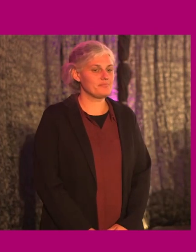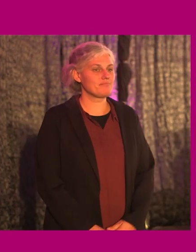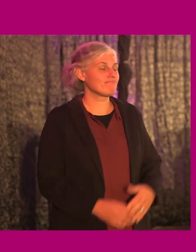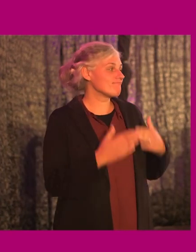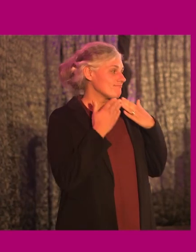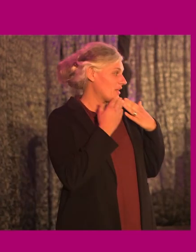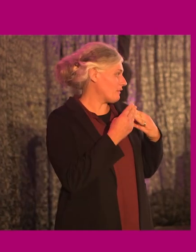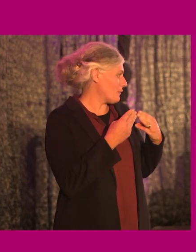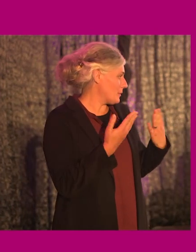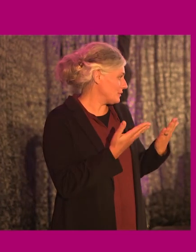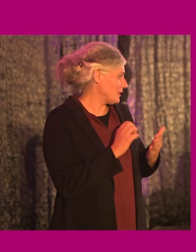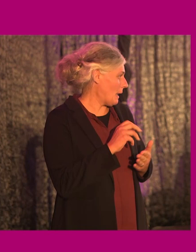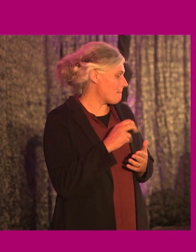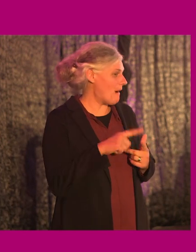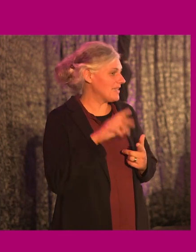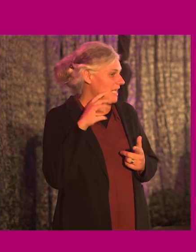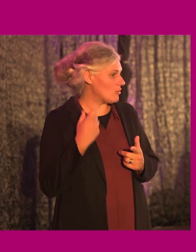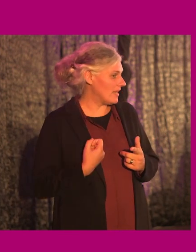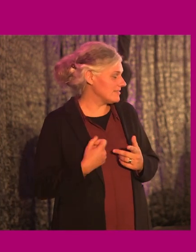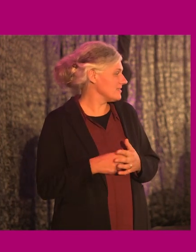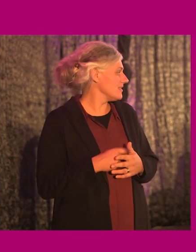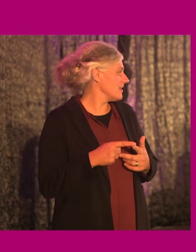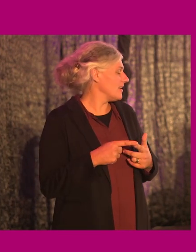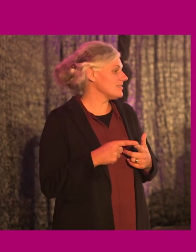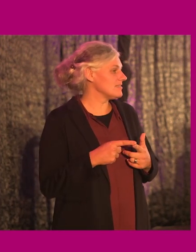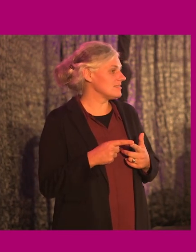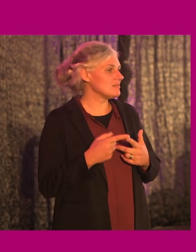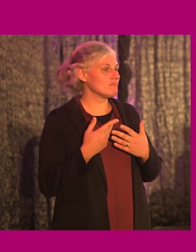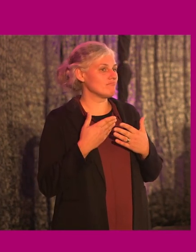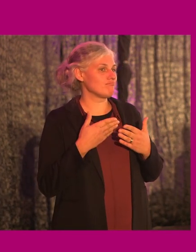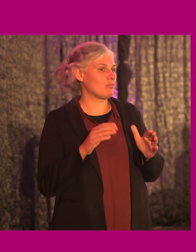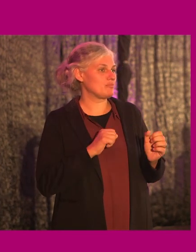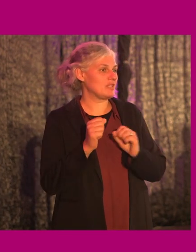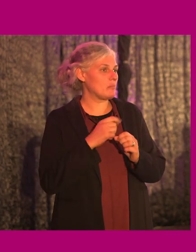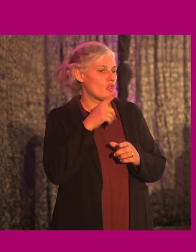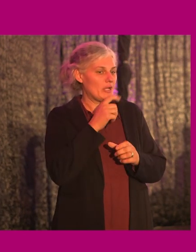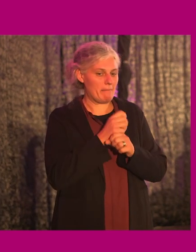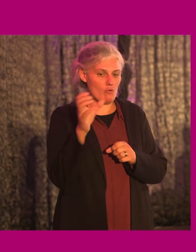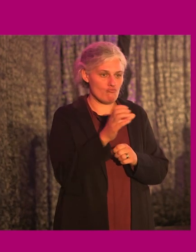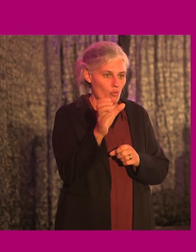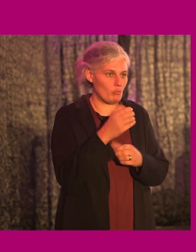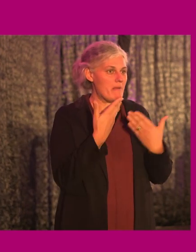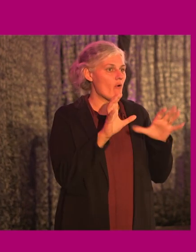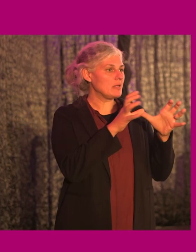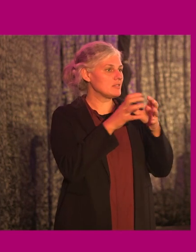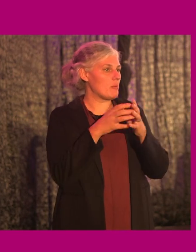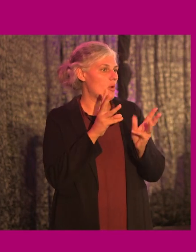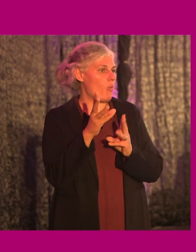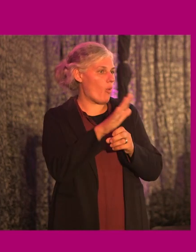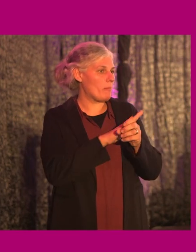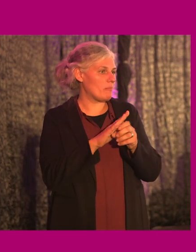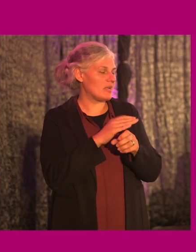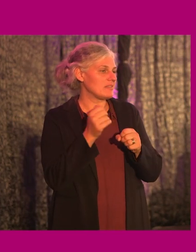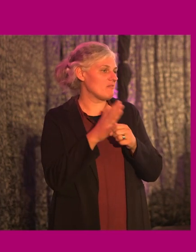very much for that, Emma and Caroline and the Public Appointment Service, I think, have been doing the recruitment for the public sector work placements for about